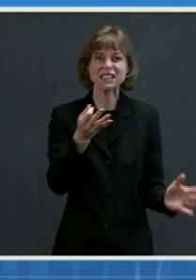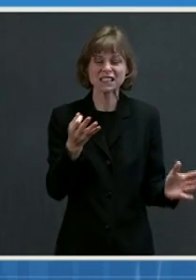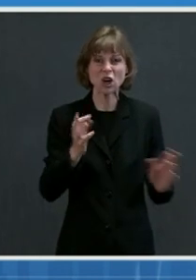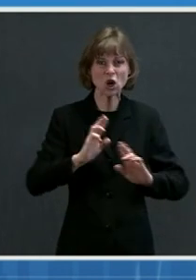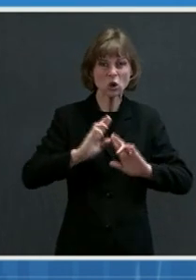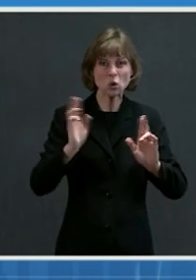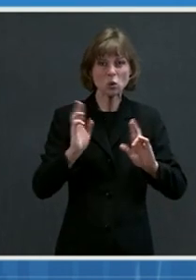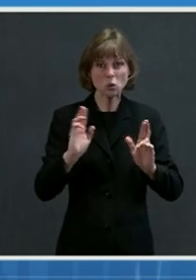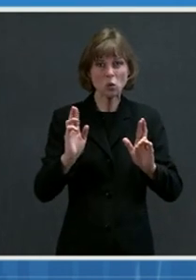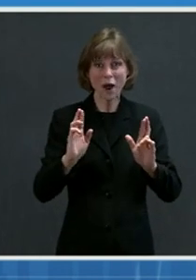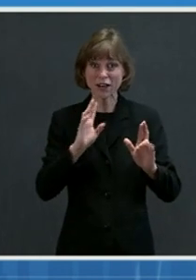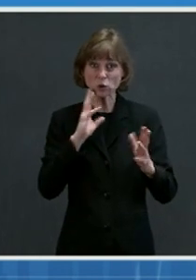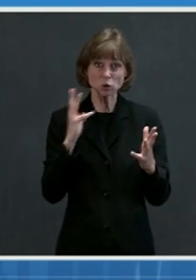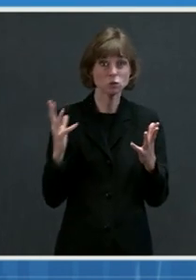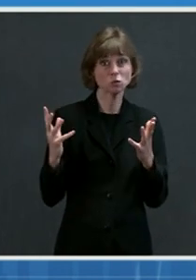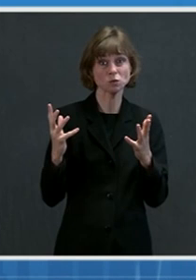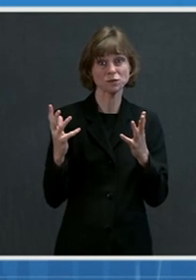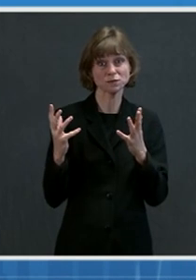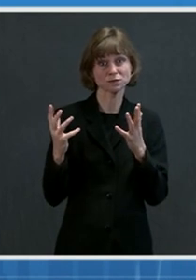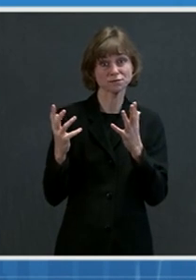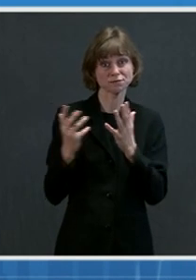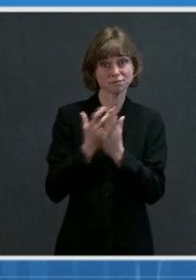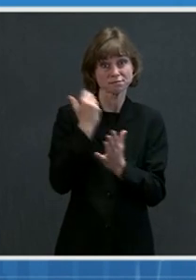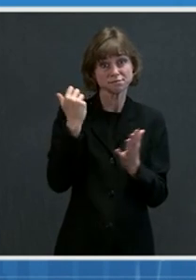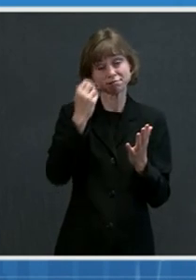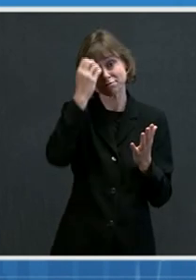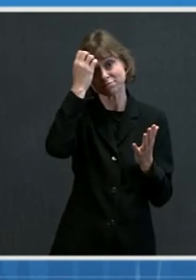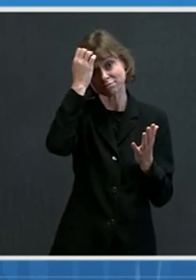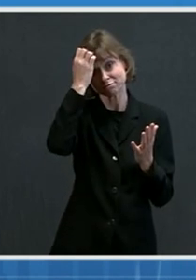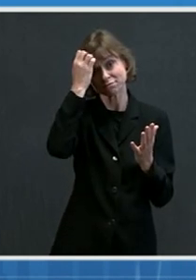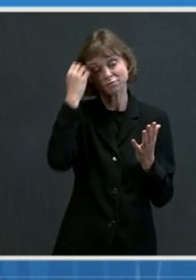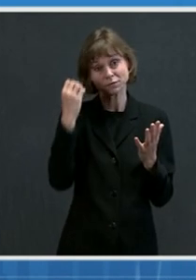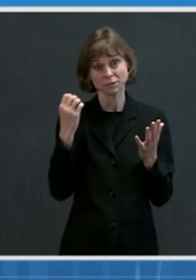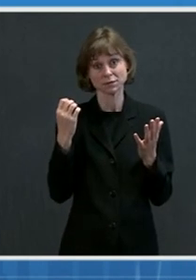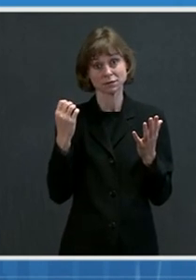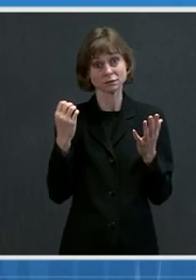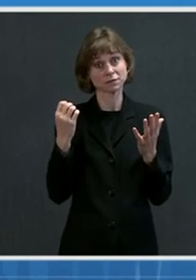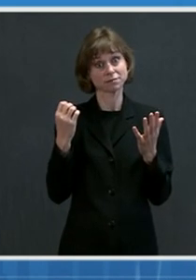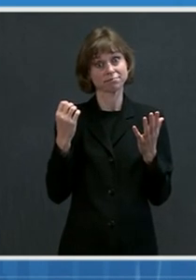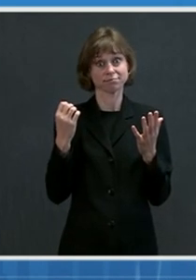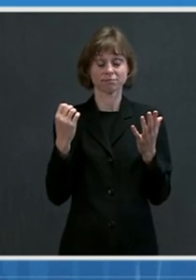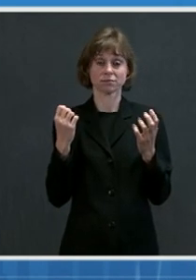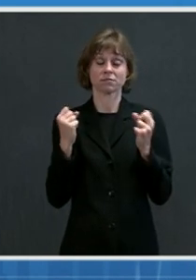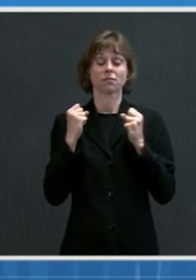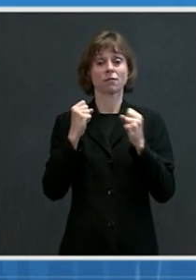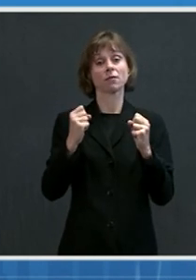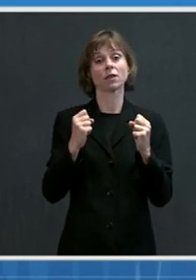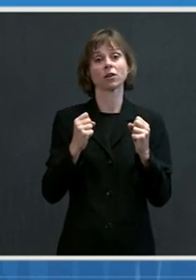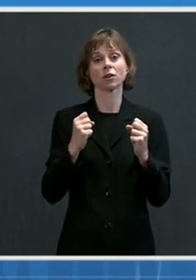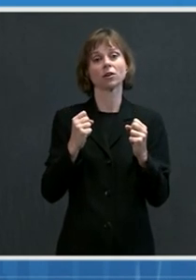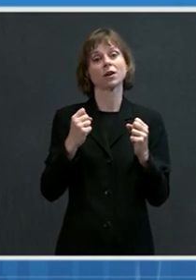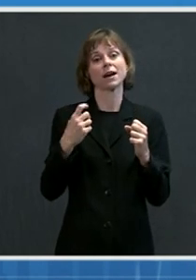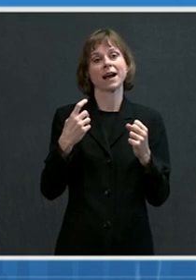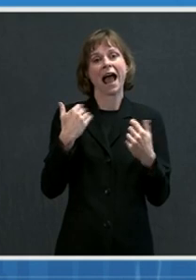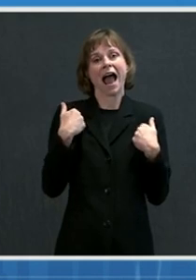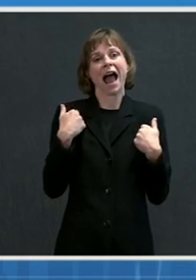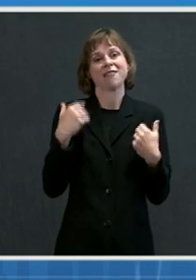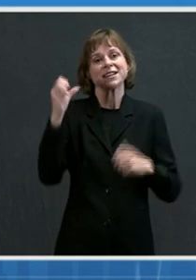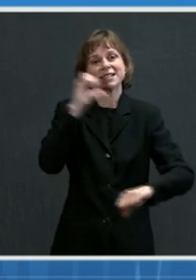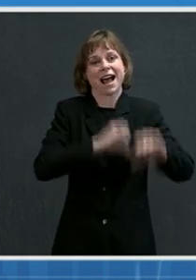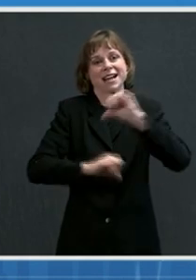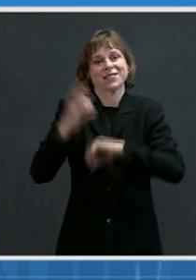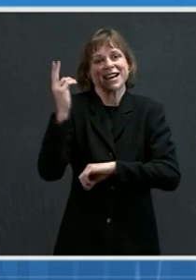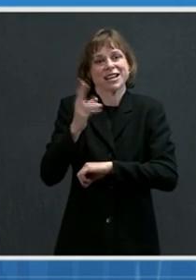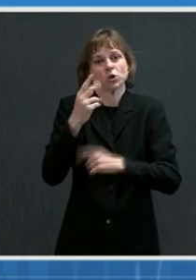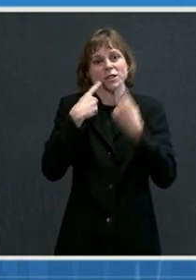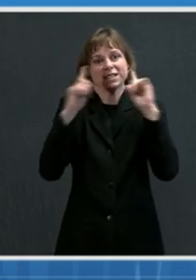capitalizing on the culmination of a historic scientific success, the ability to vaccinate the country in